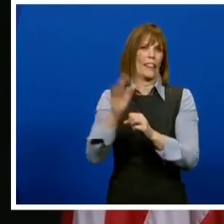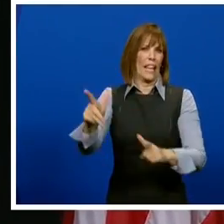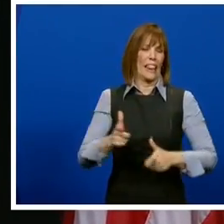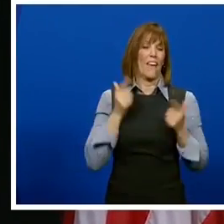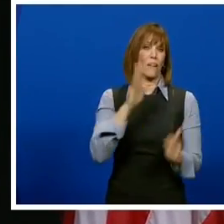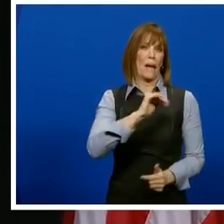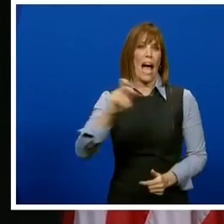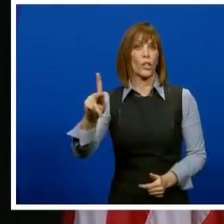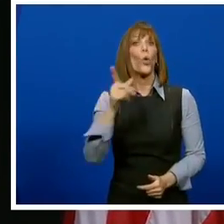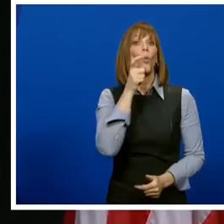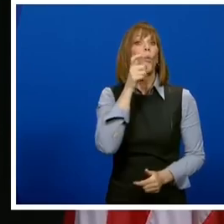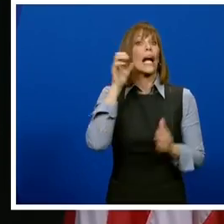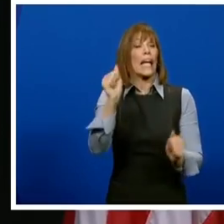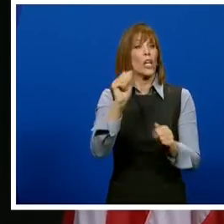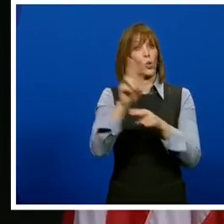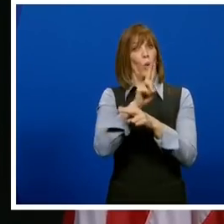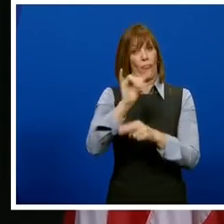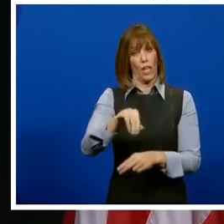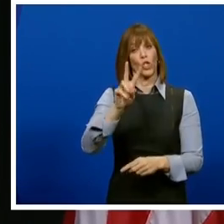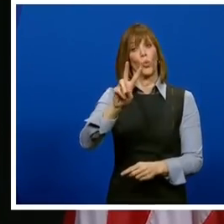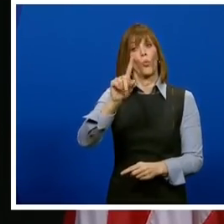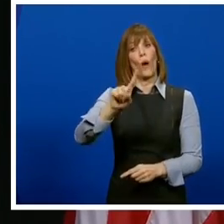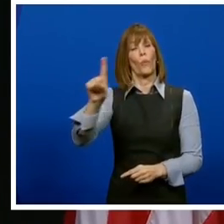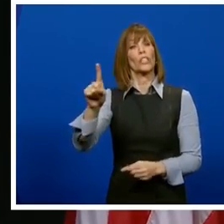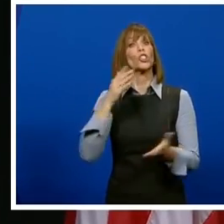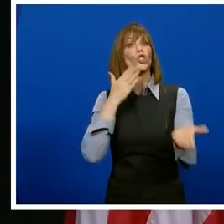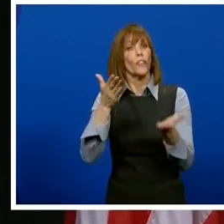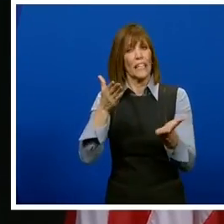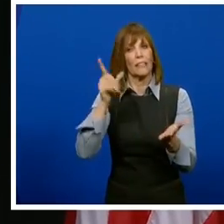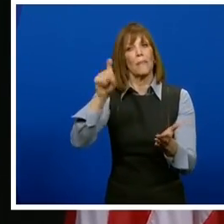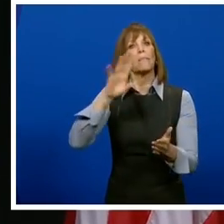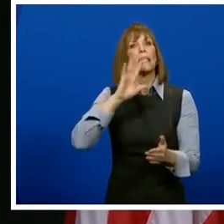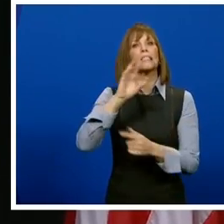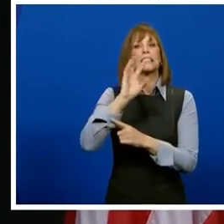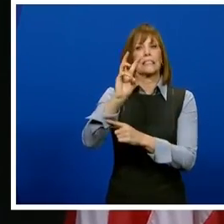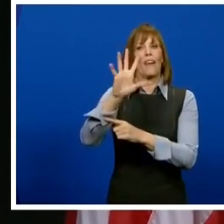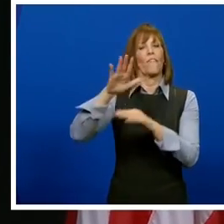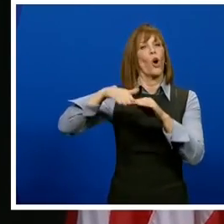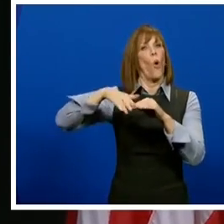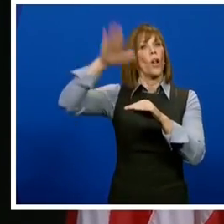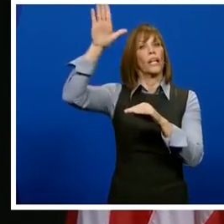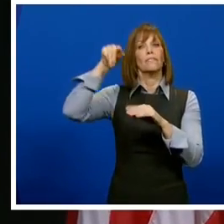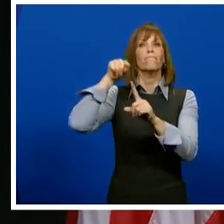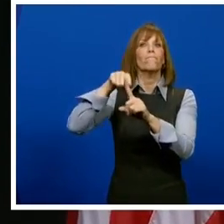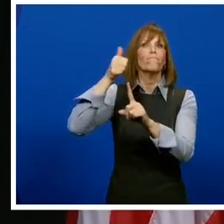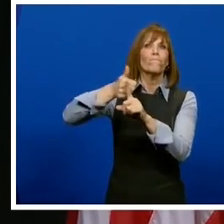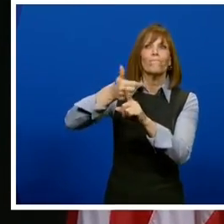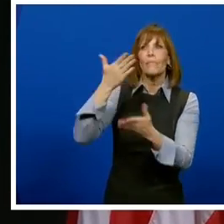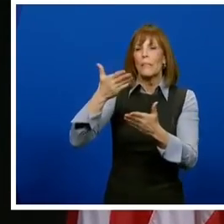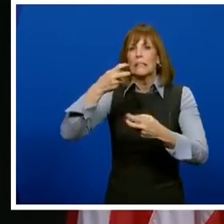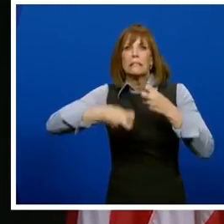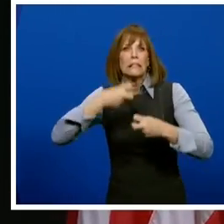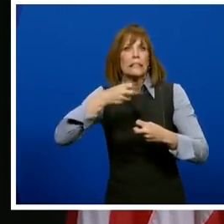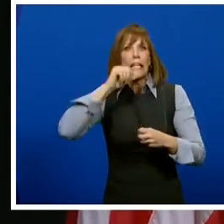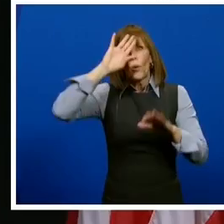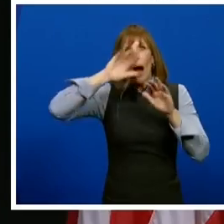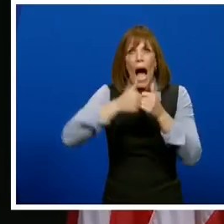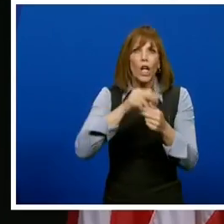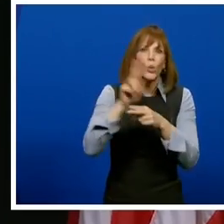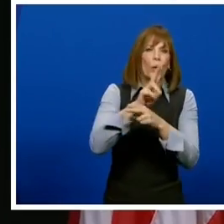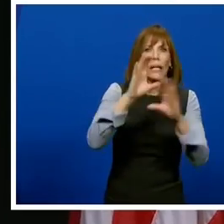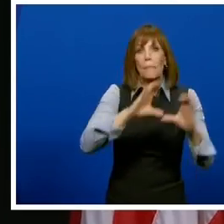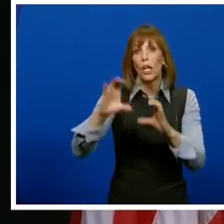65 and older who are in need of scheduling support because they don't have access to a computer or aren't comfortable using one.